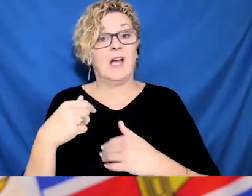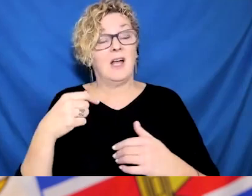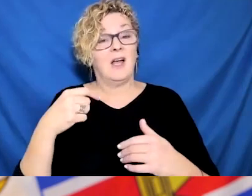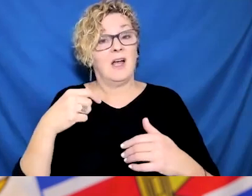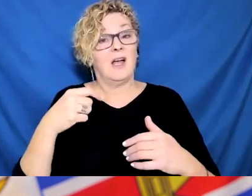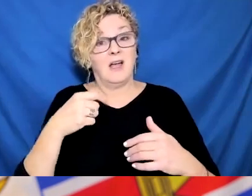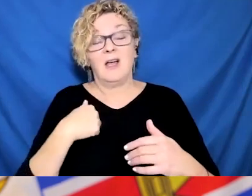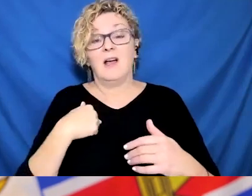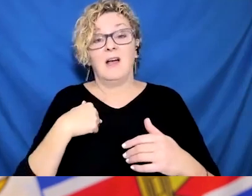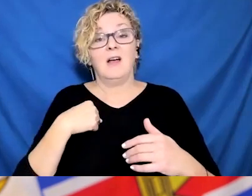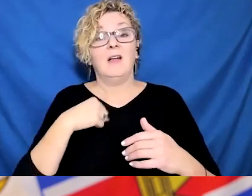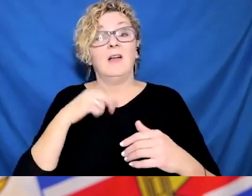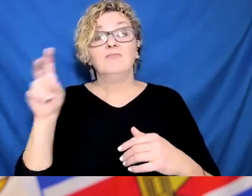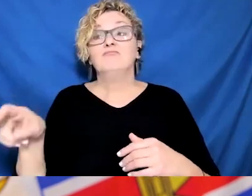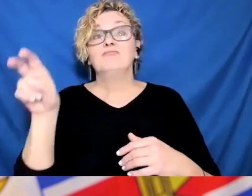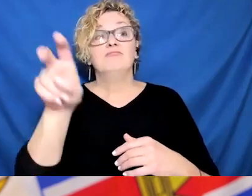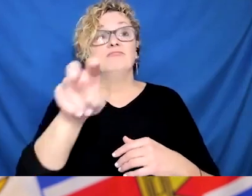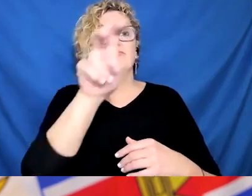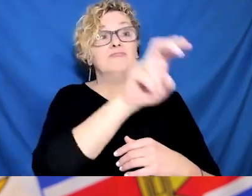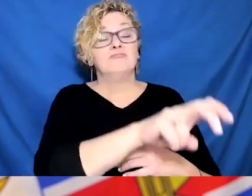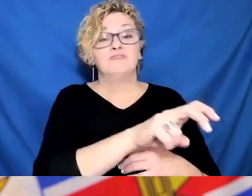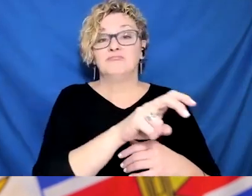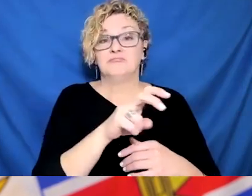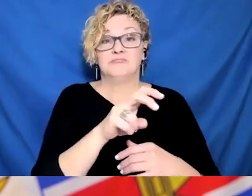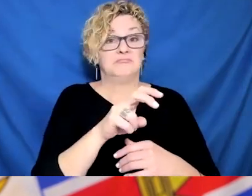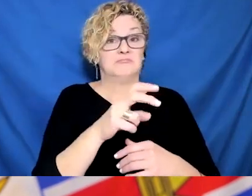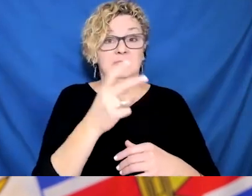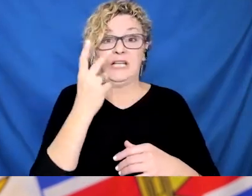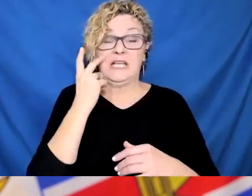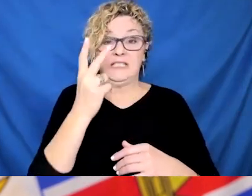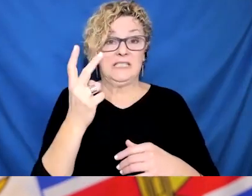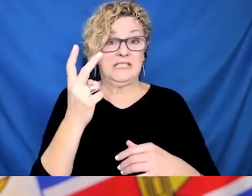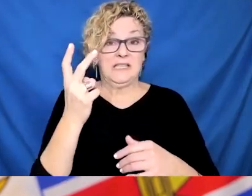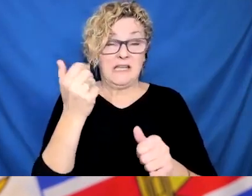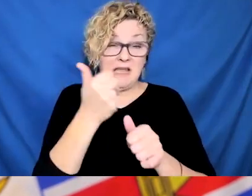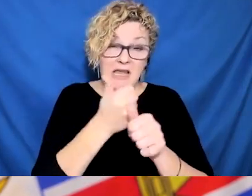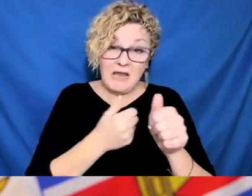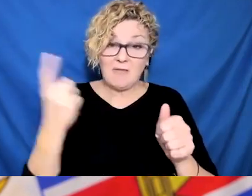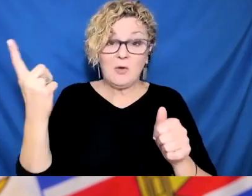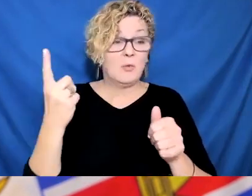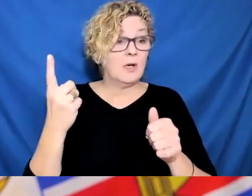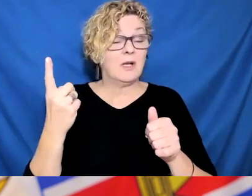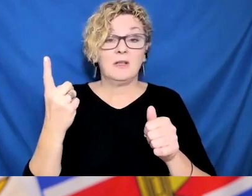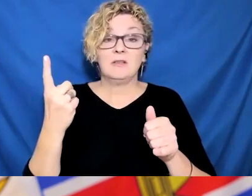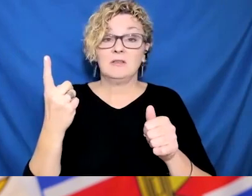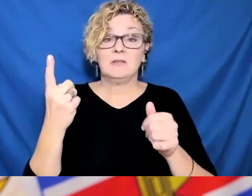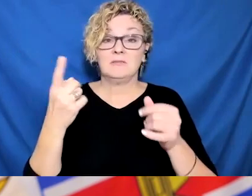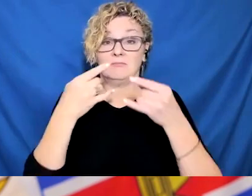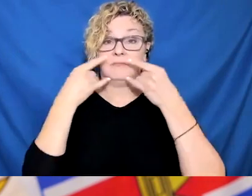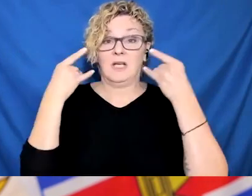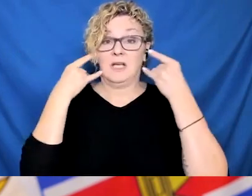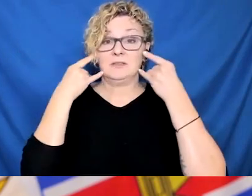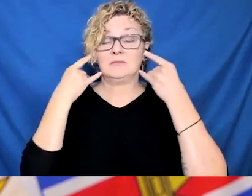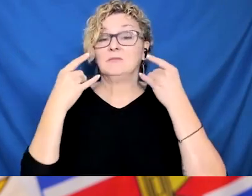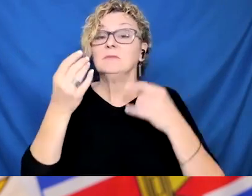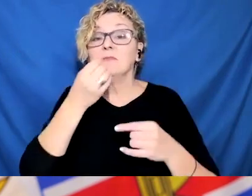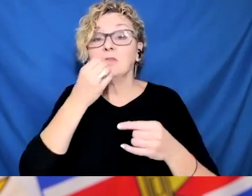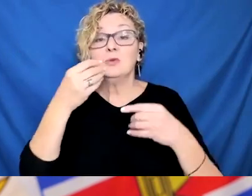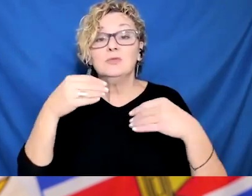we have presented, and again today, but primarily last week, we've been looking at how many people are admitted to hospital,